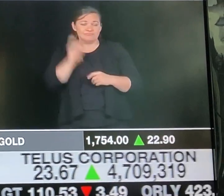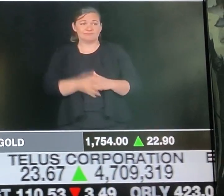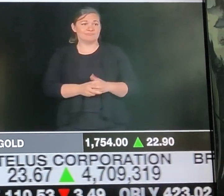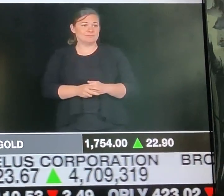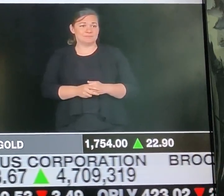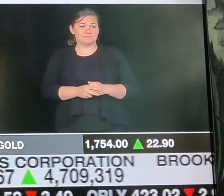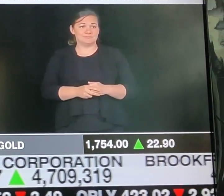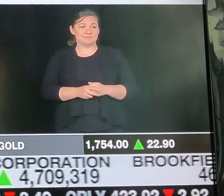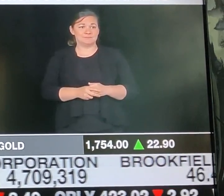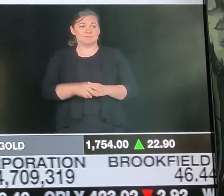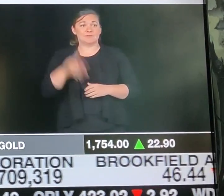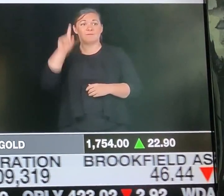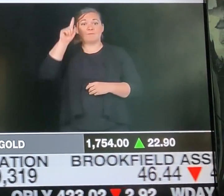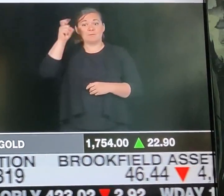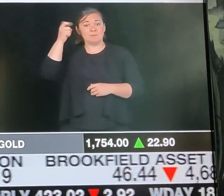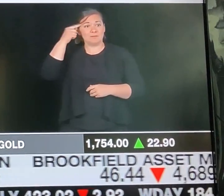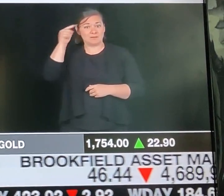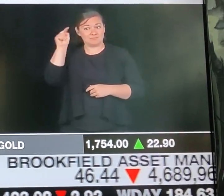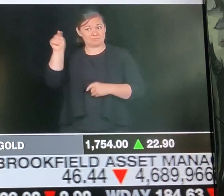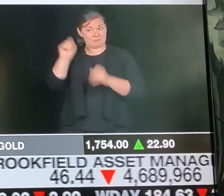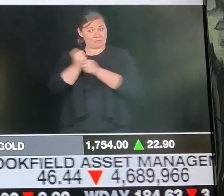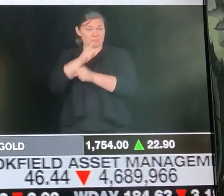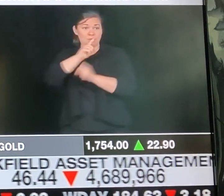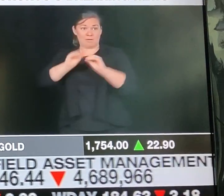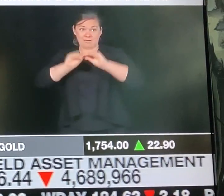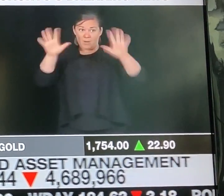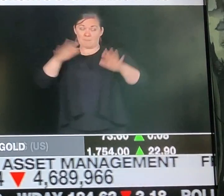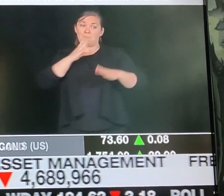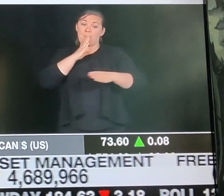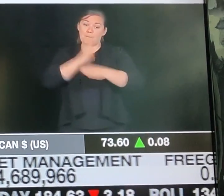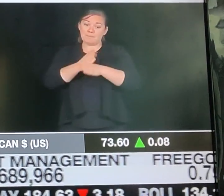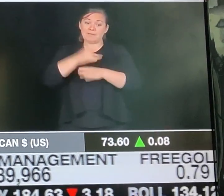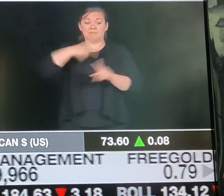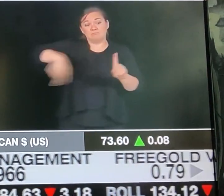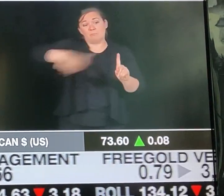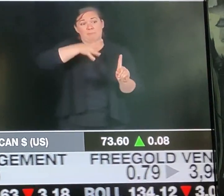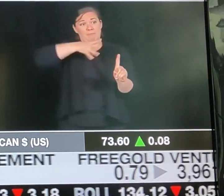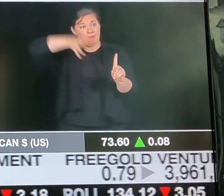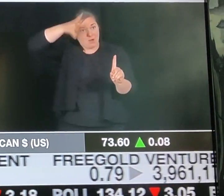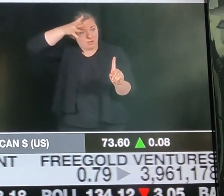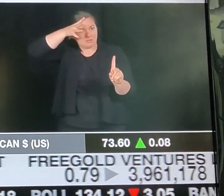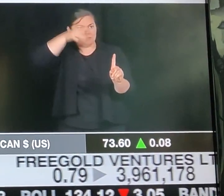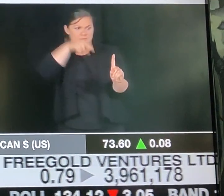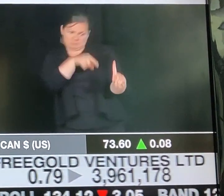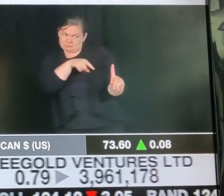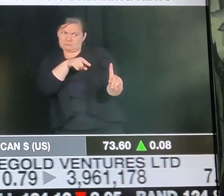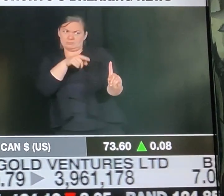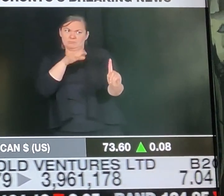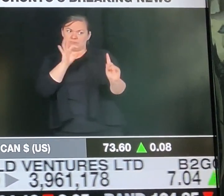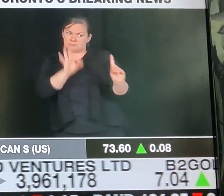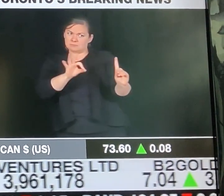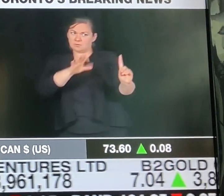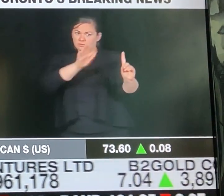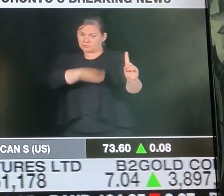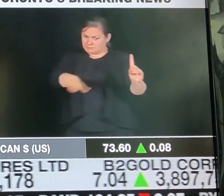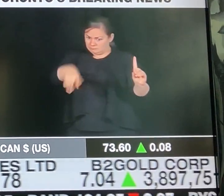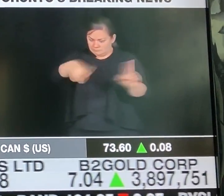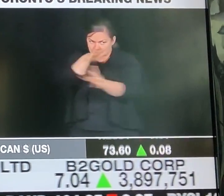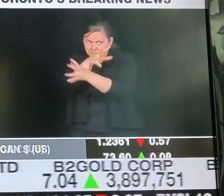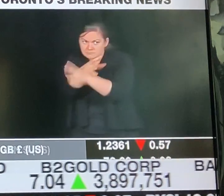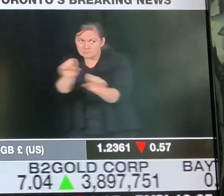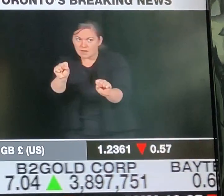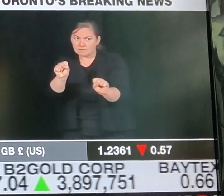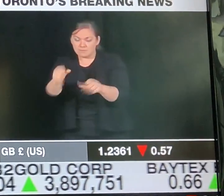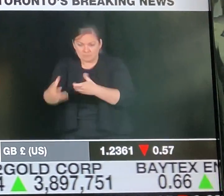the best medical mind, the chief medical officer, the COVID-19 commanding team, the hospital for sick children, educators, parents, and students,